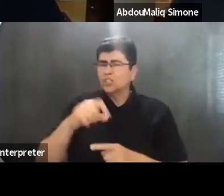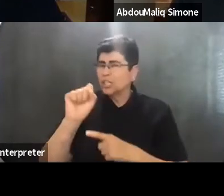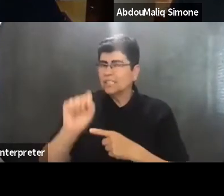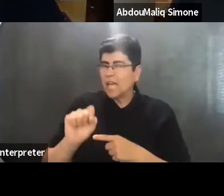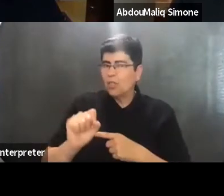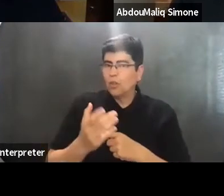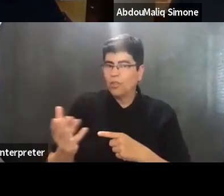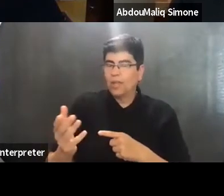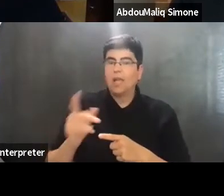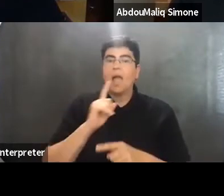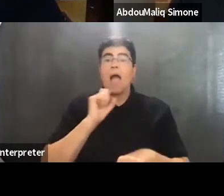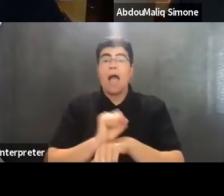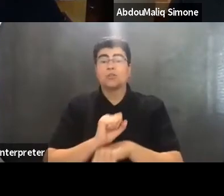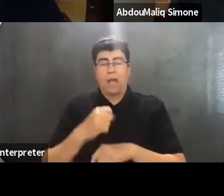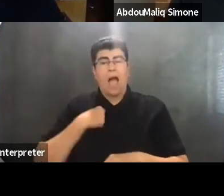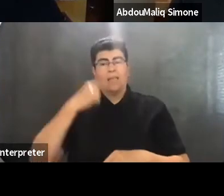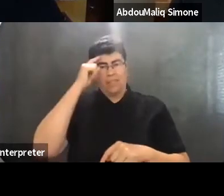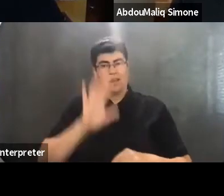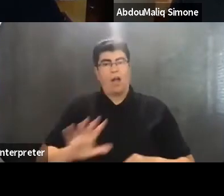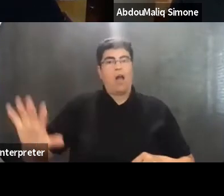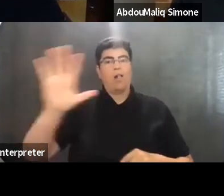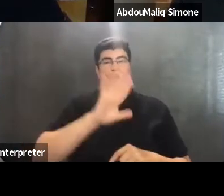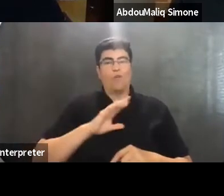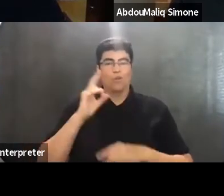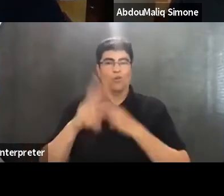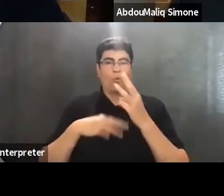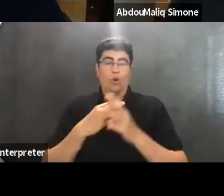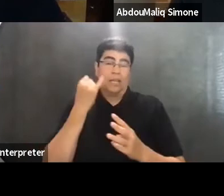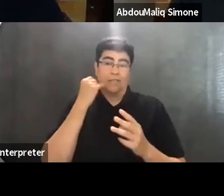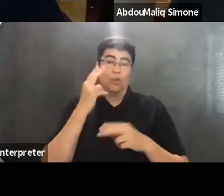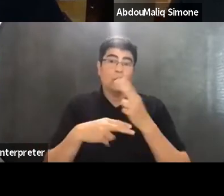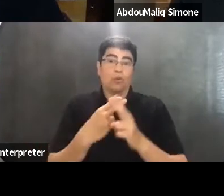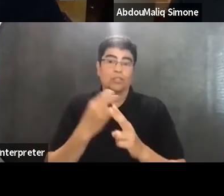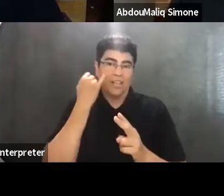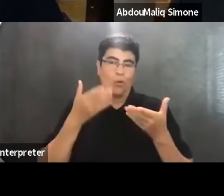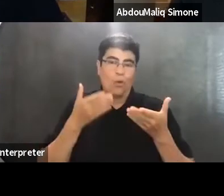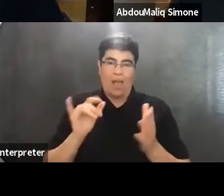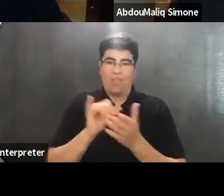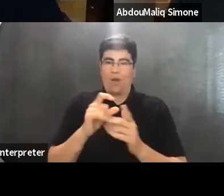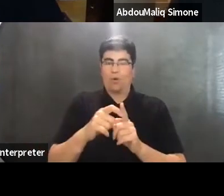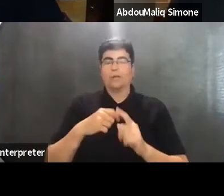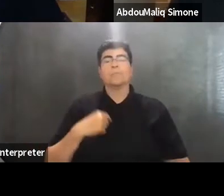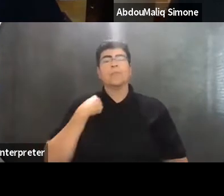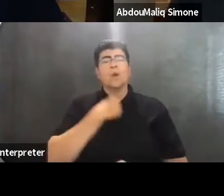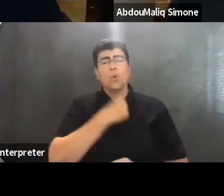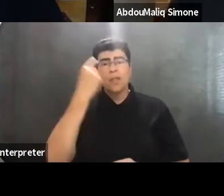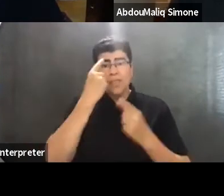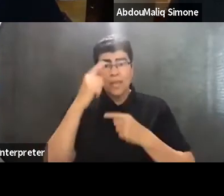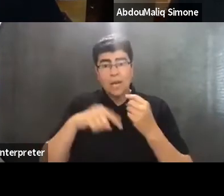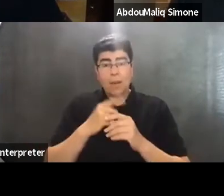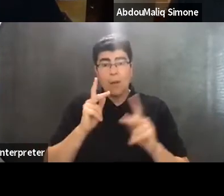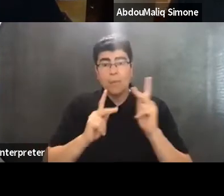this is actually, I think universal, if you'll allow that word. We're thinking about people who are living